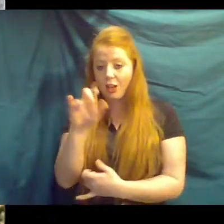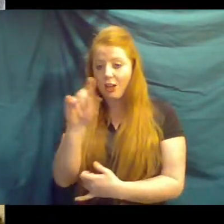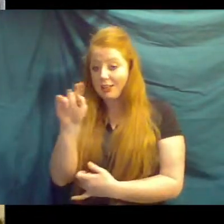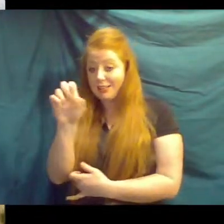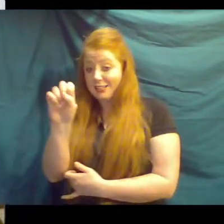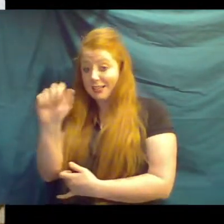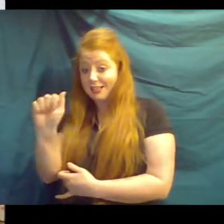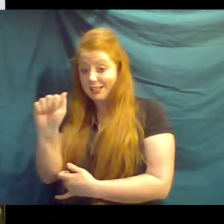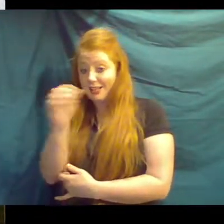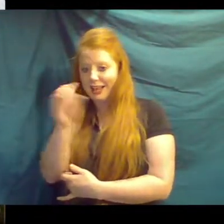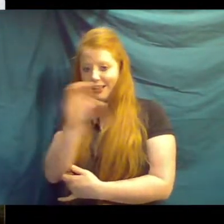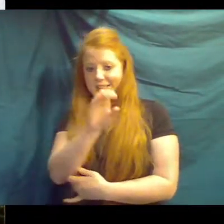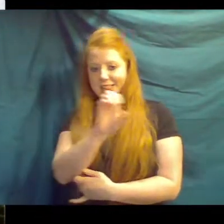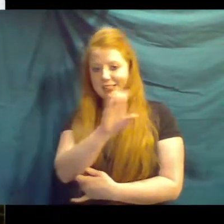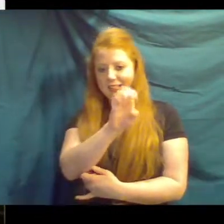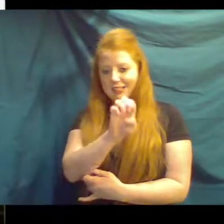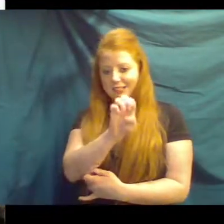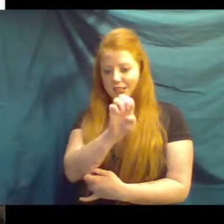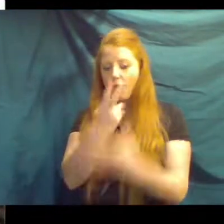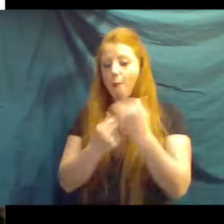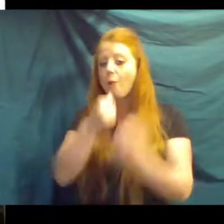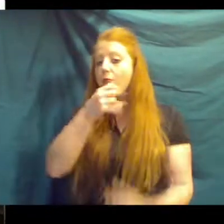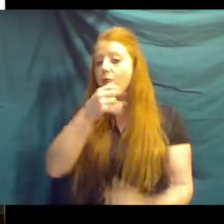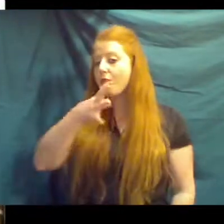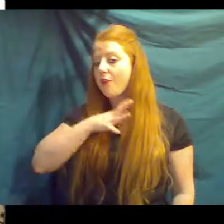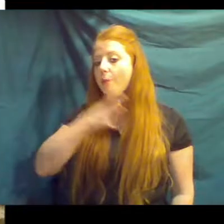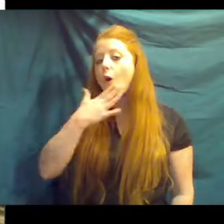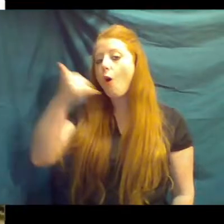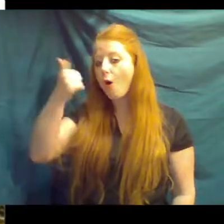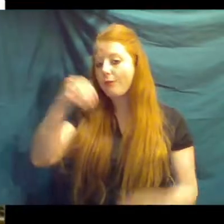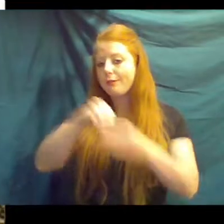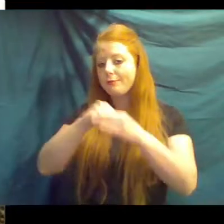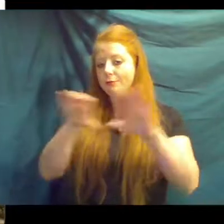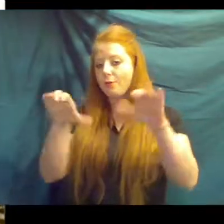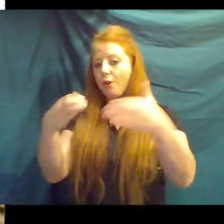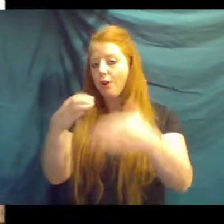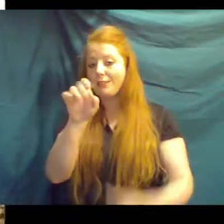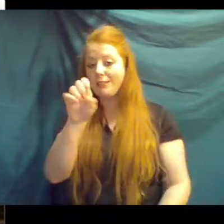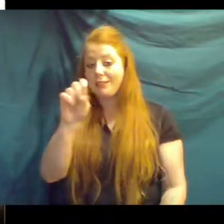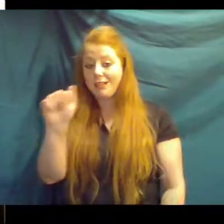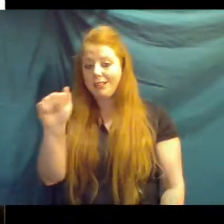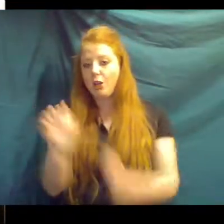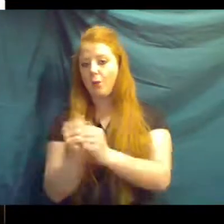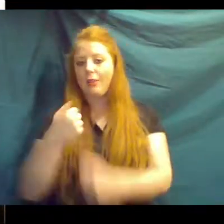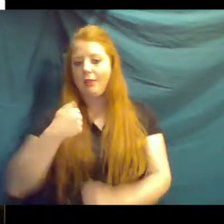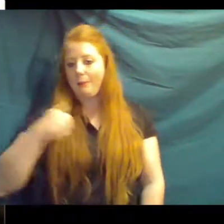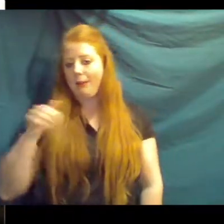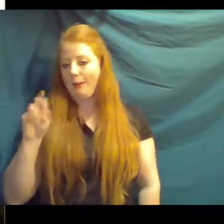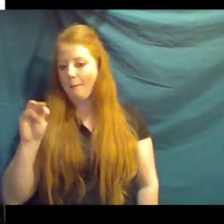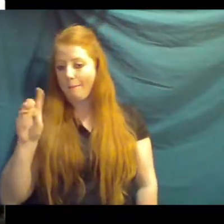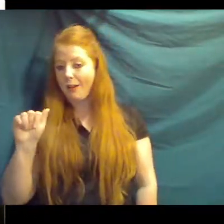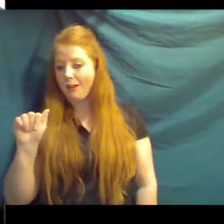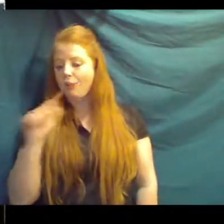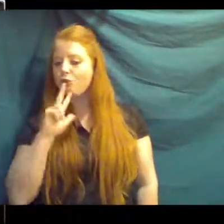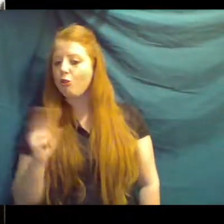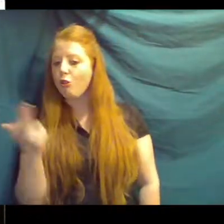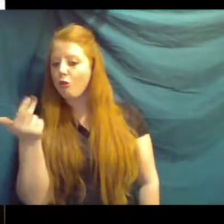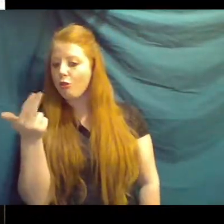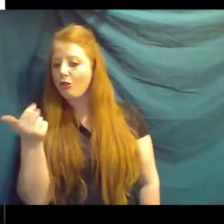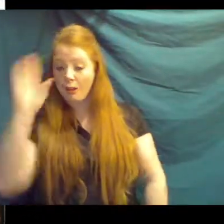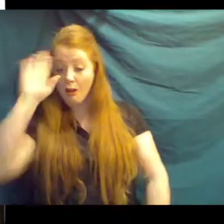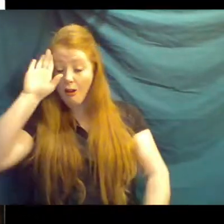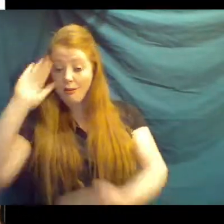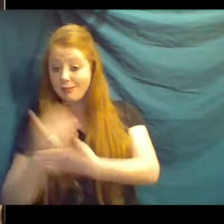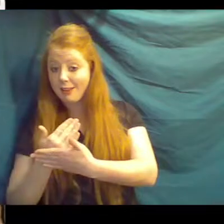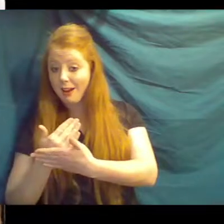and Cece. These are both female. They're the oldest in the herd. Tessa is with me. She's 13 years old. And her son, if you can